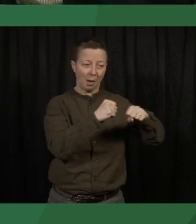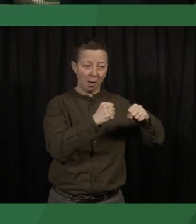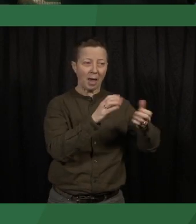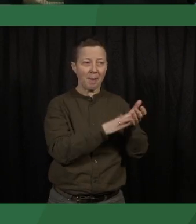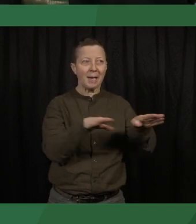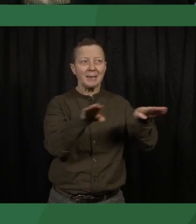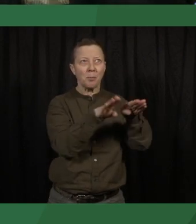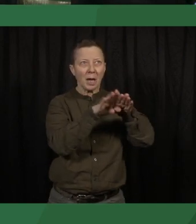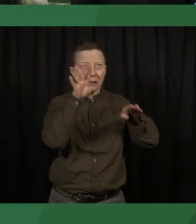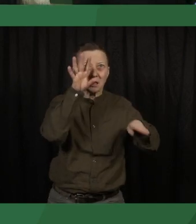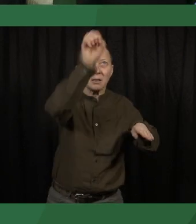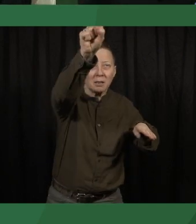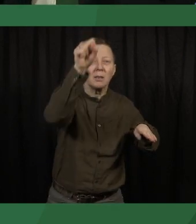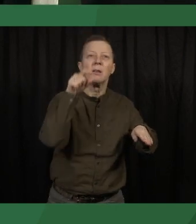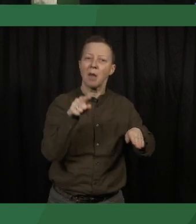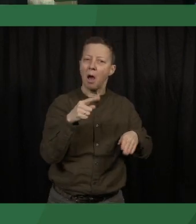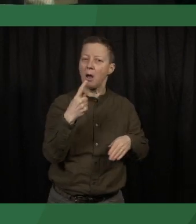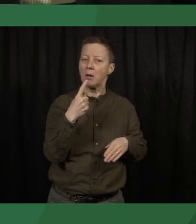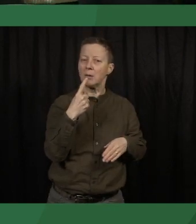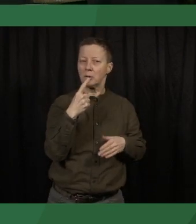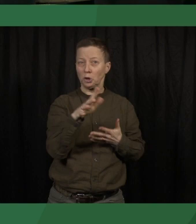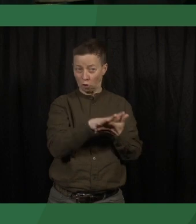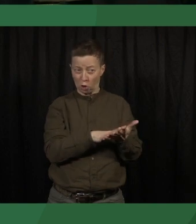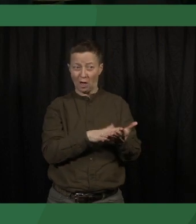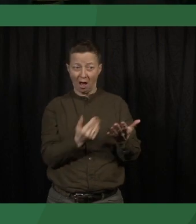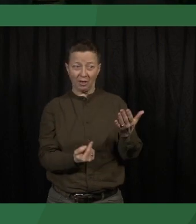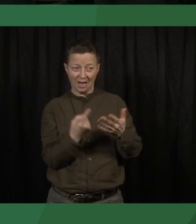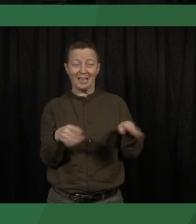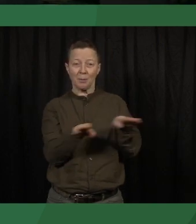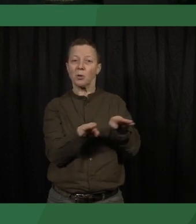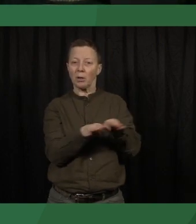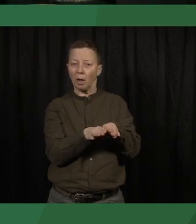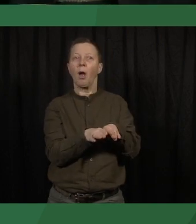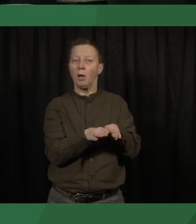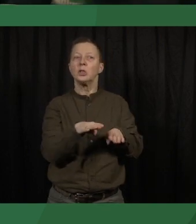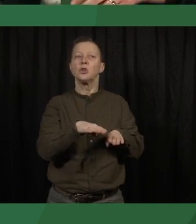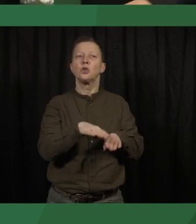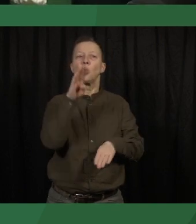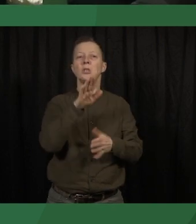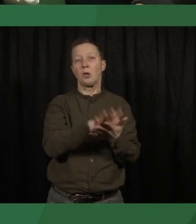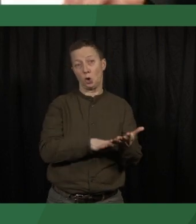aspirations, the likelihood that democratic change will happen is higher.